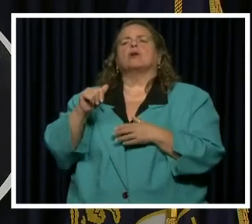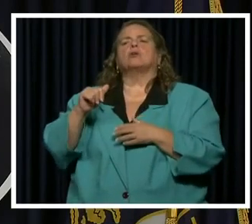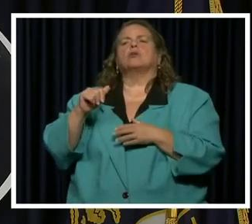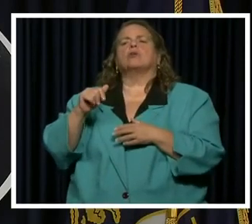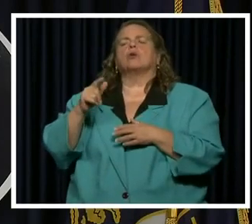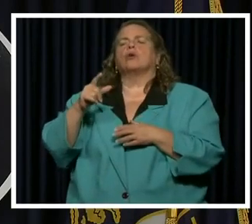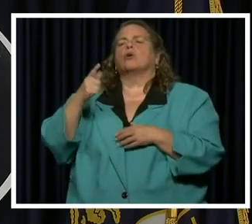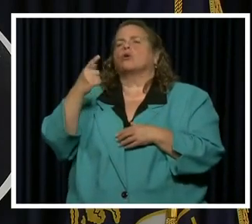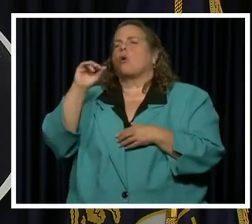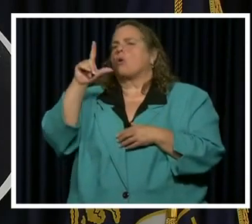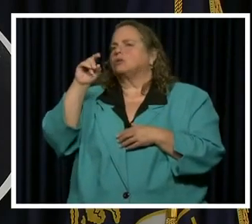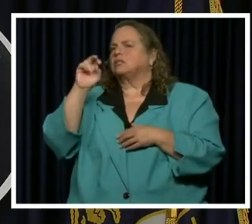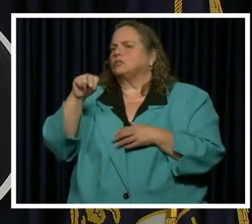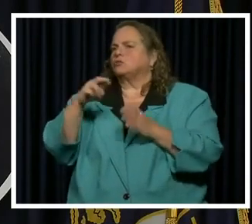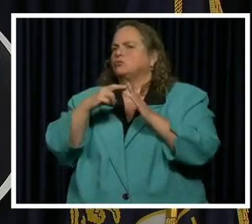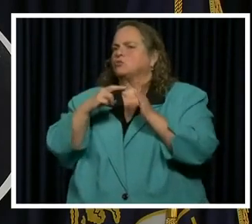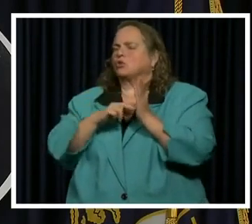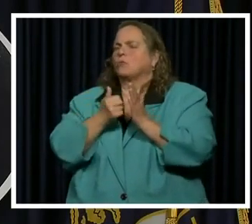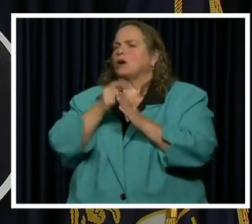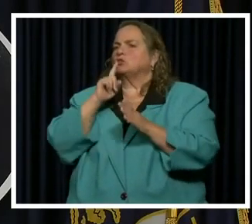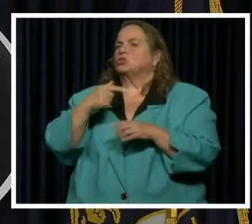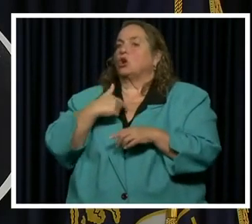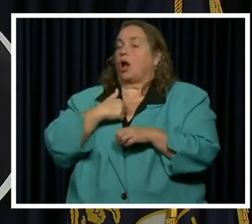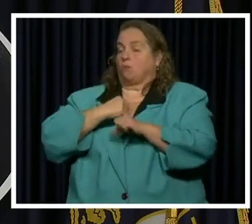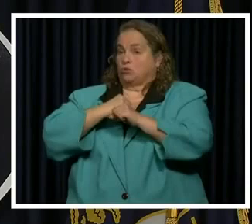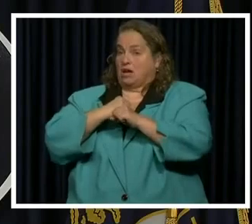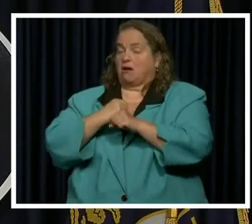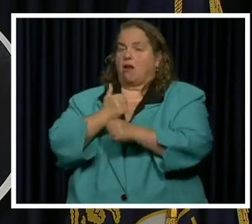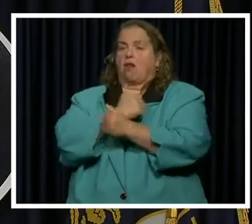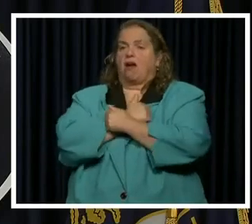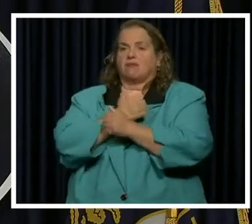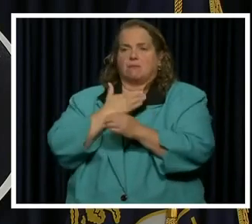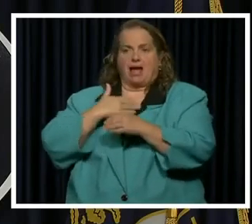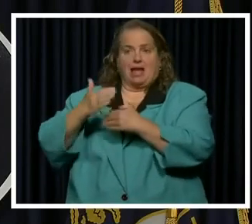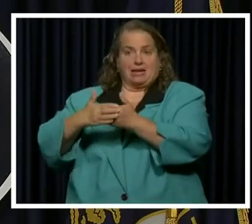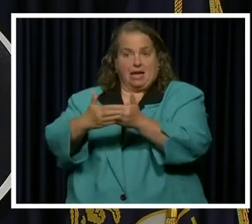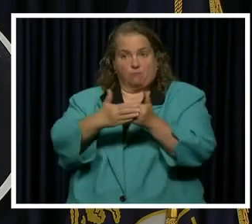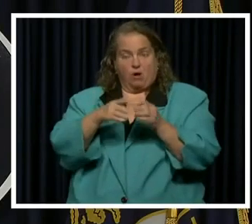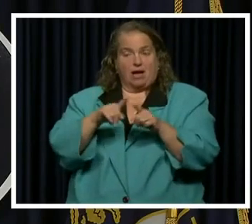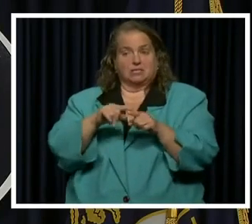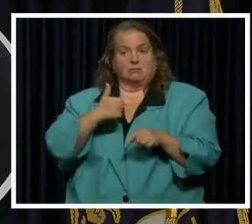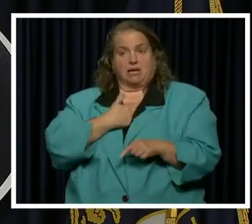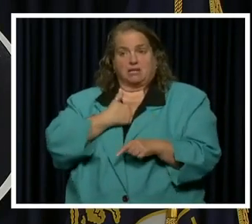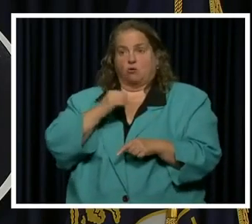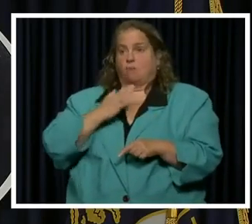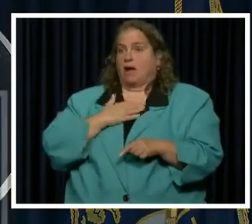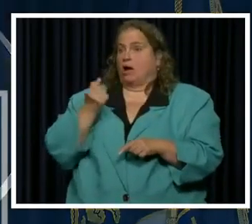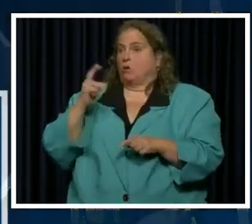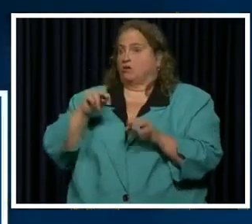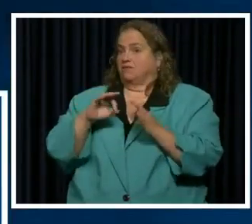making sure that I am protecting and loving my neighbor as I would myself or my own family.